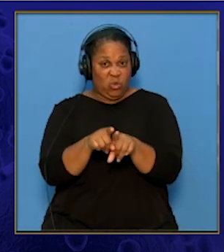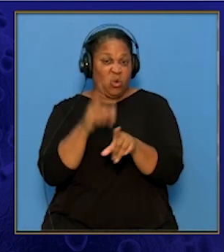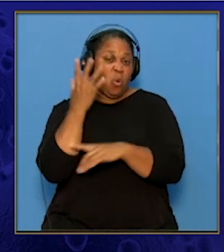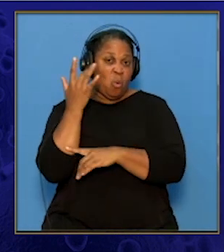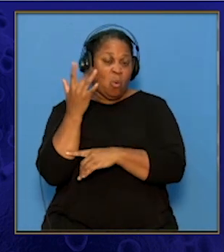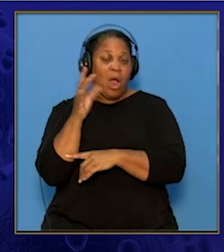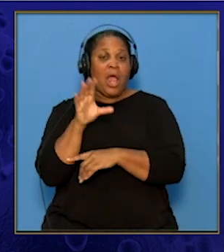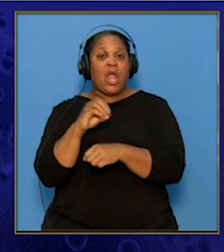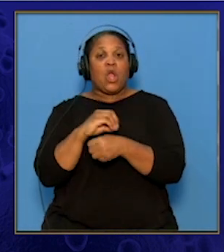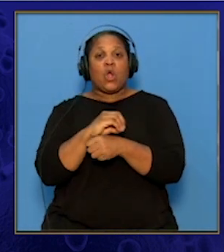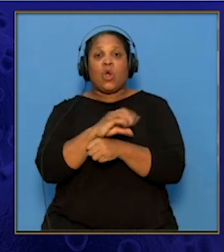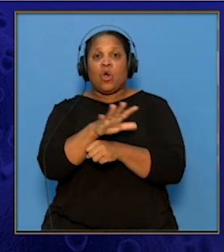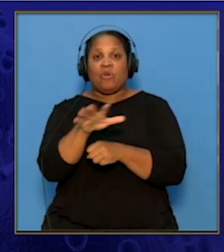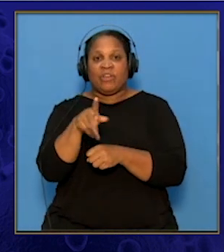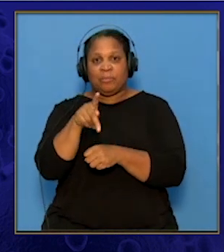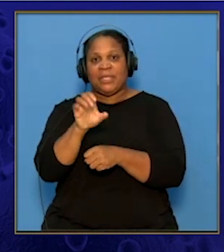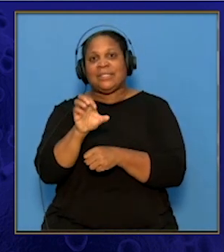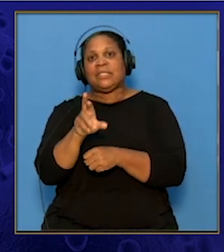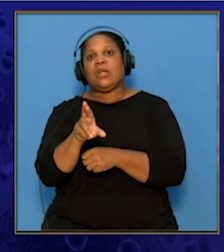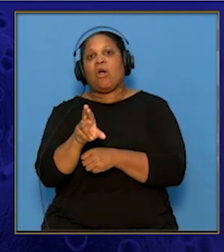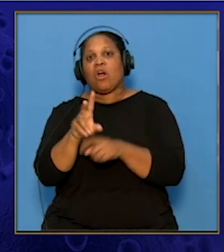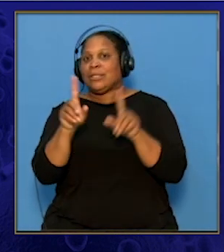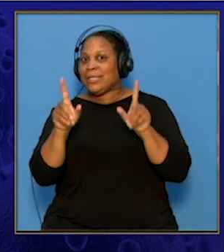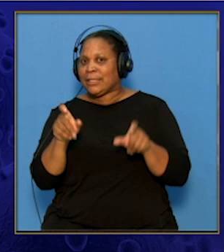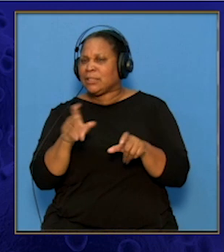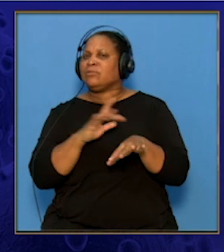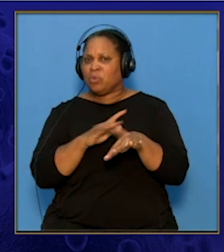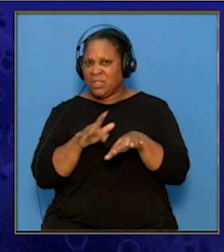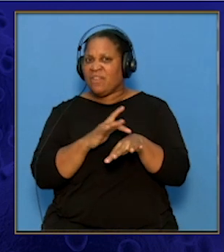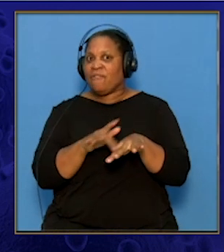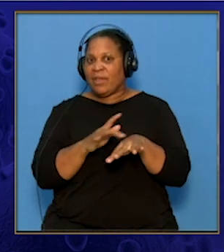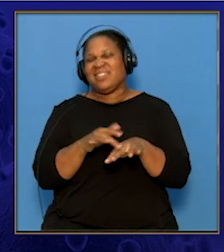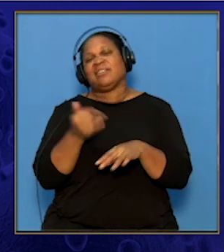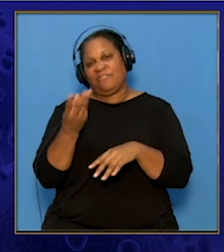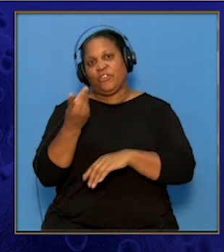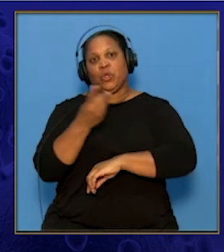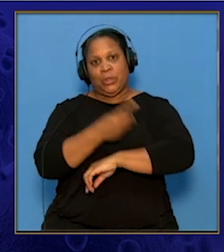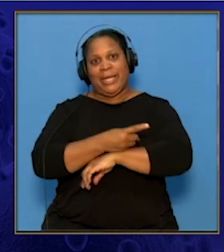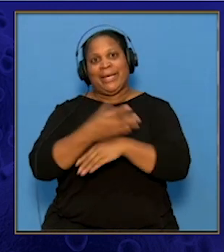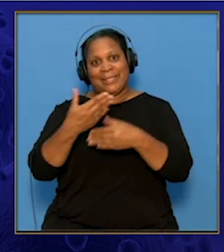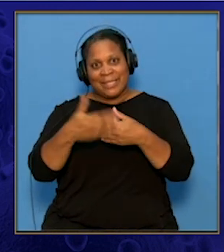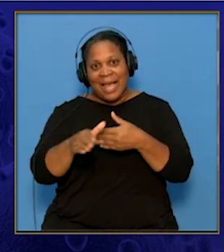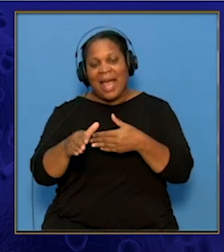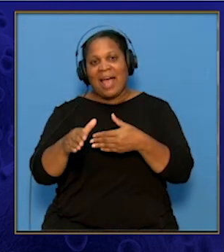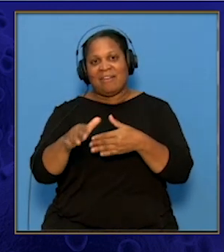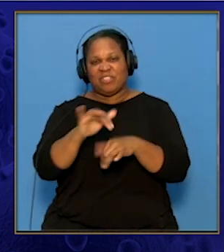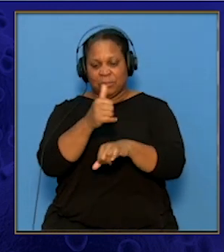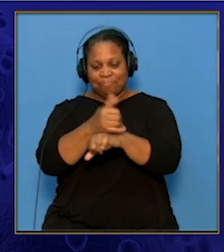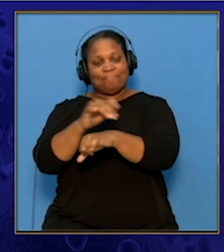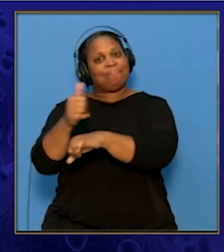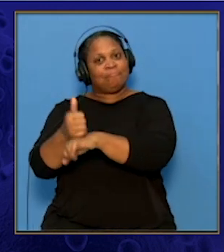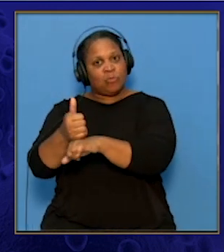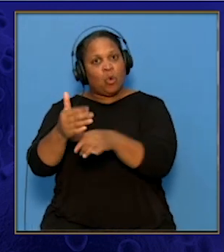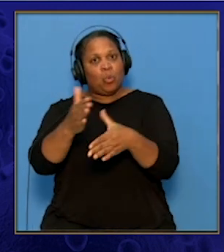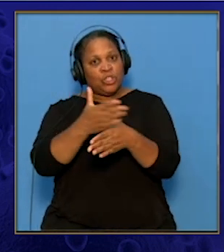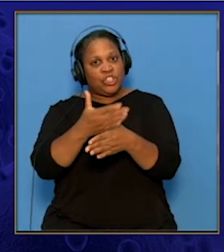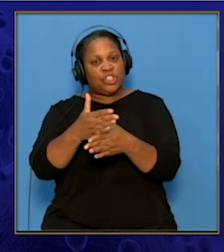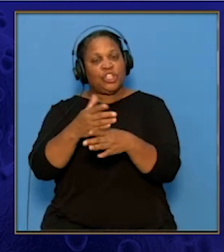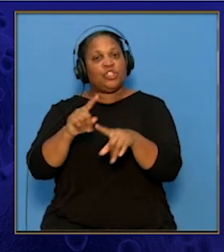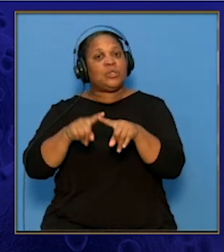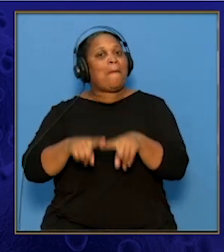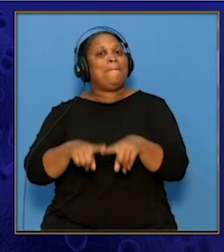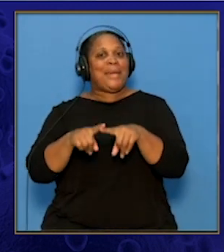COVID-19 PCR testing was available just a few days after the sequence was shared. It's also based